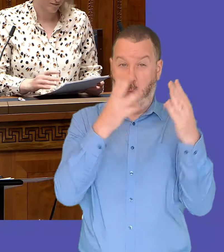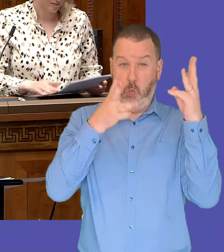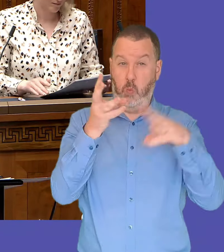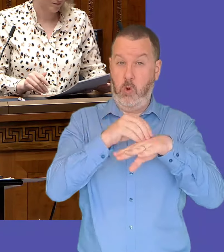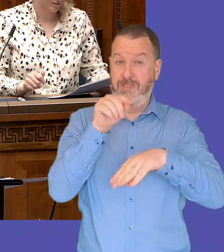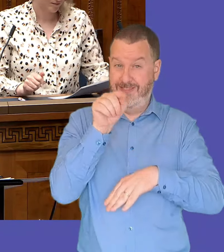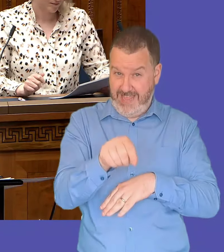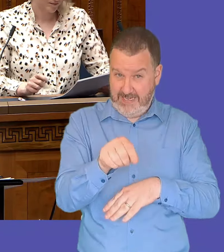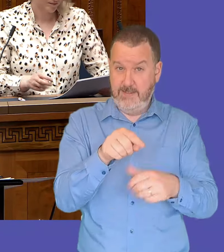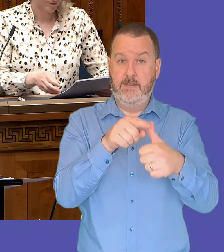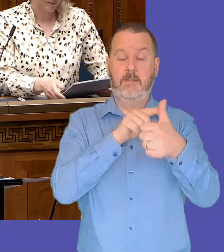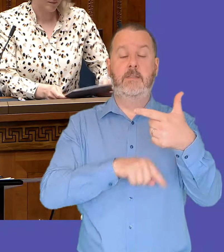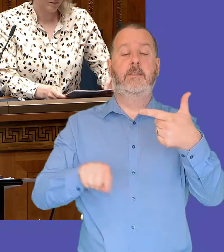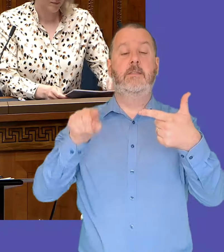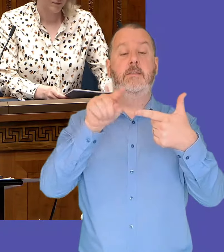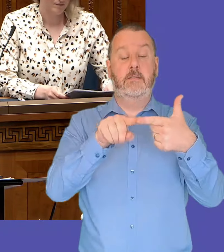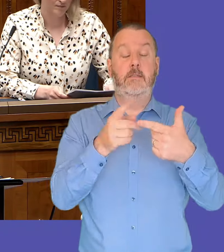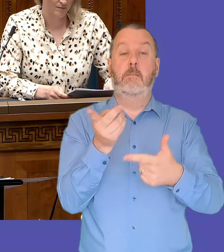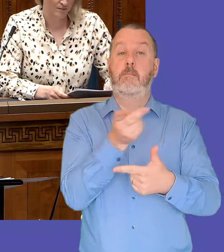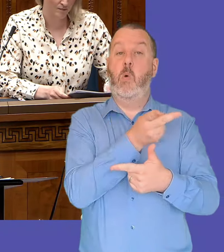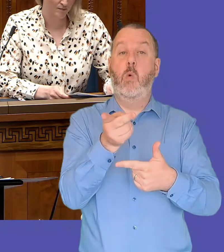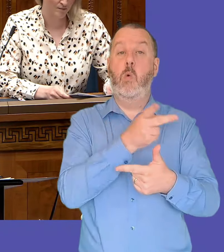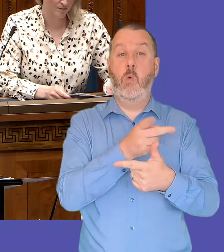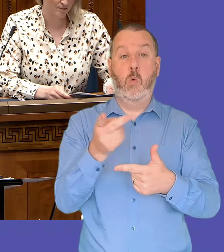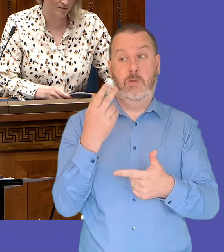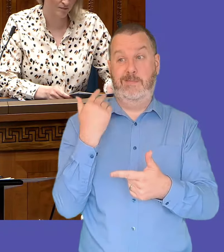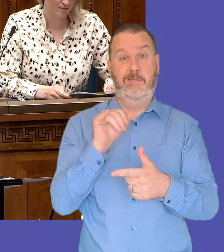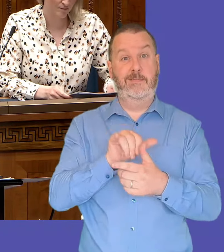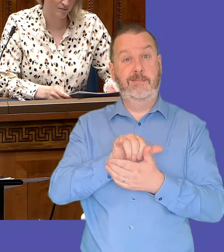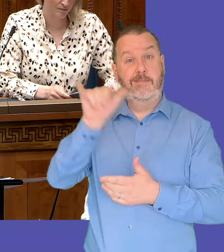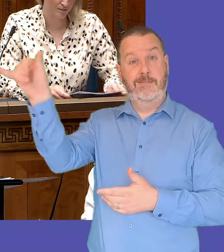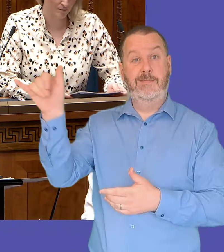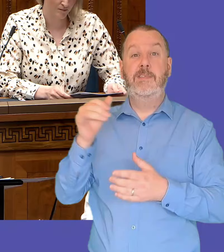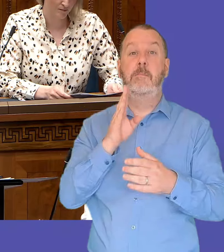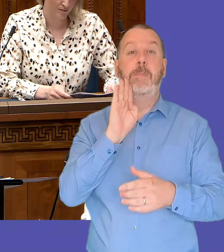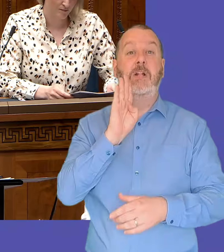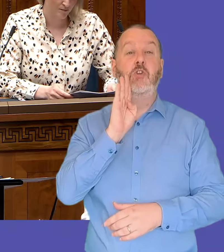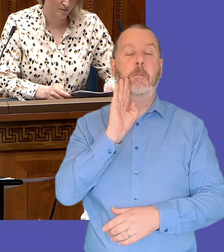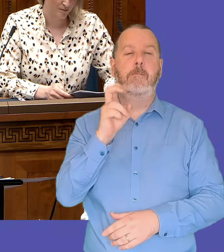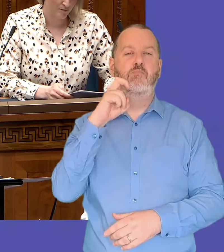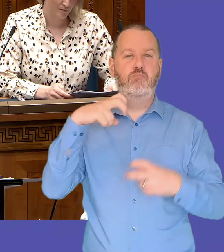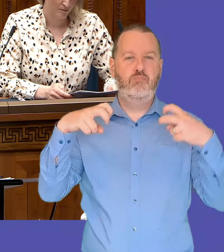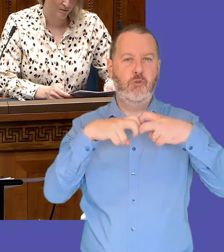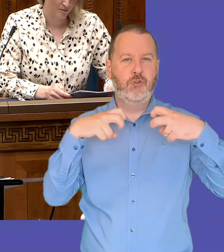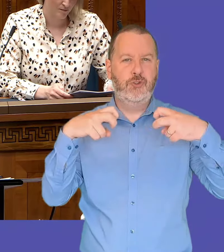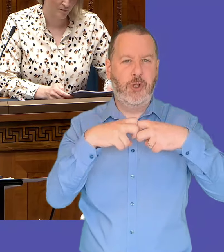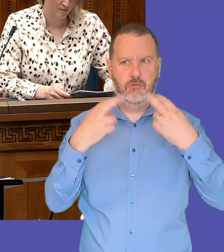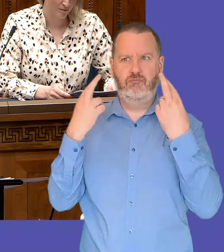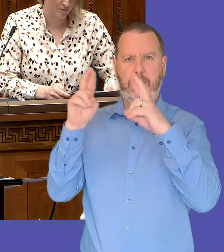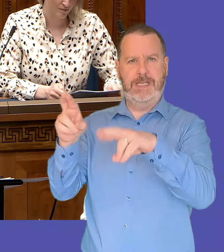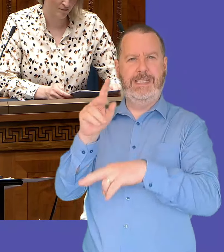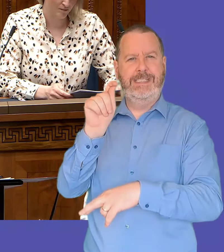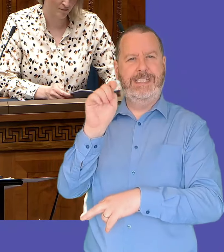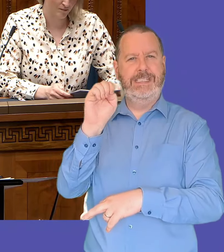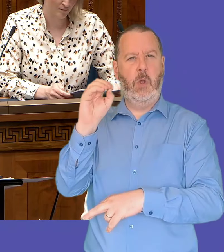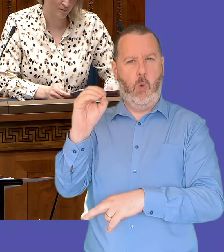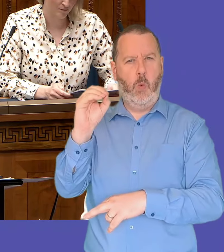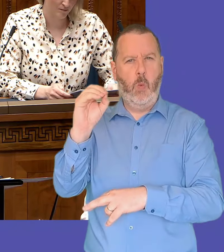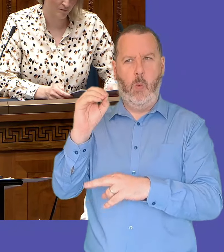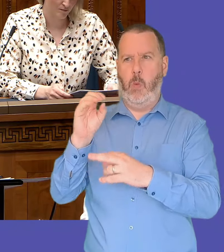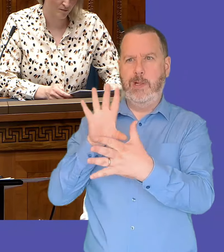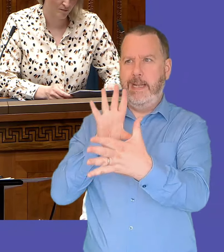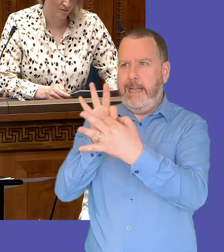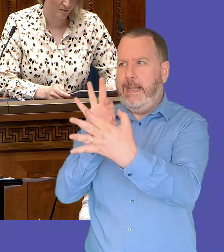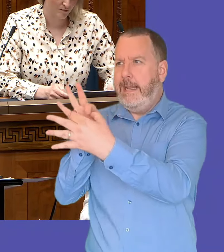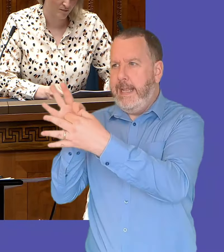equally been um out and in brussels representing the executive office um at an occasion as well around building our international